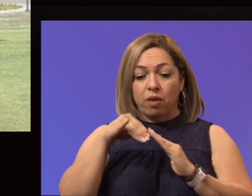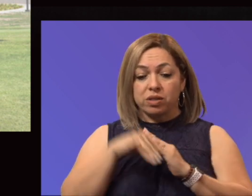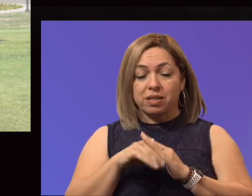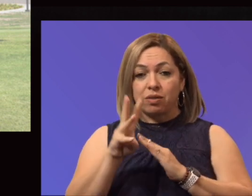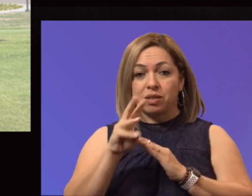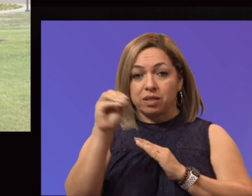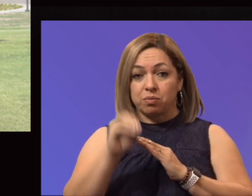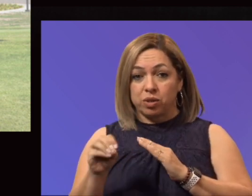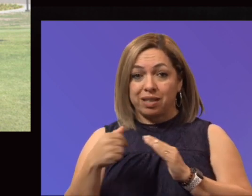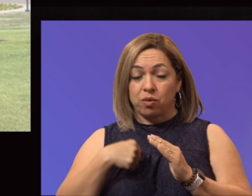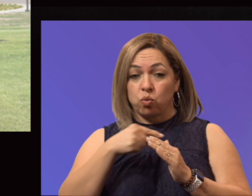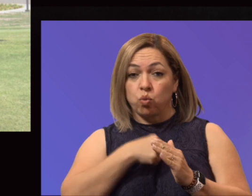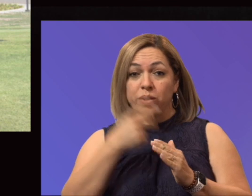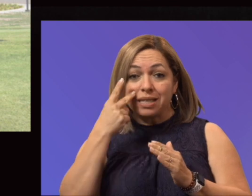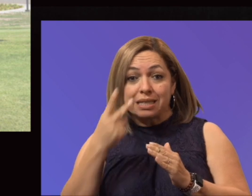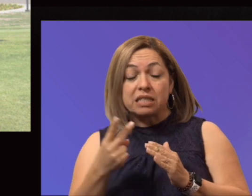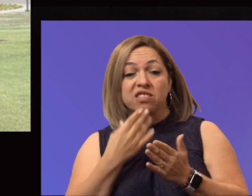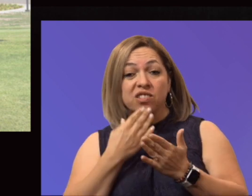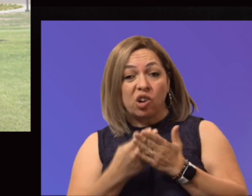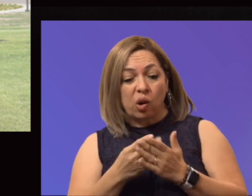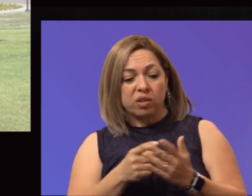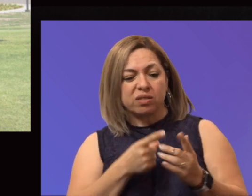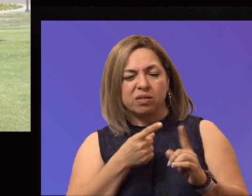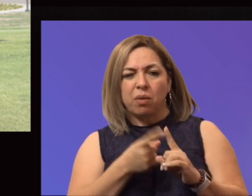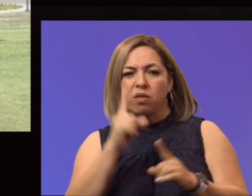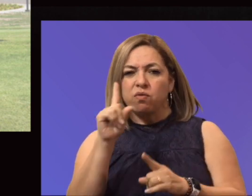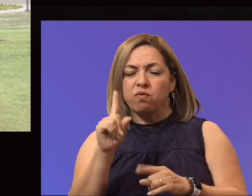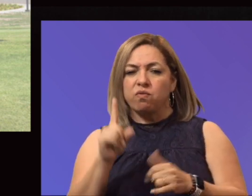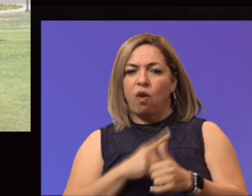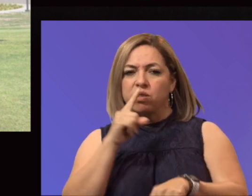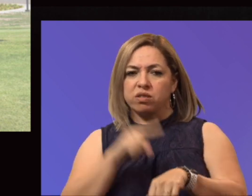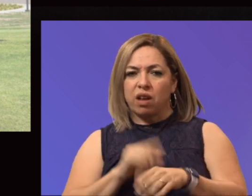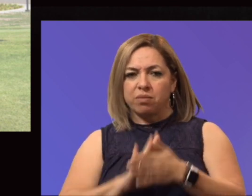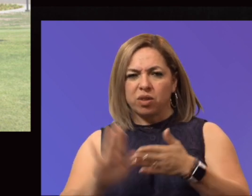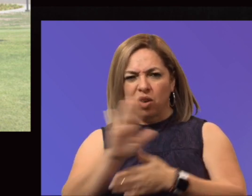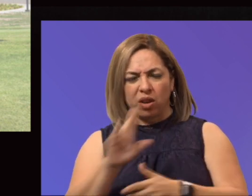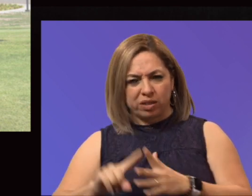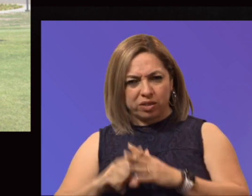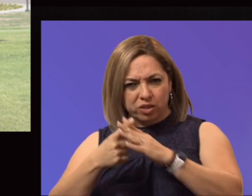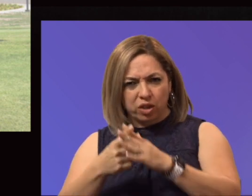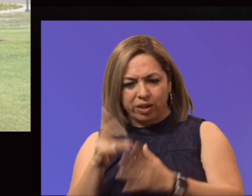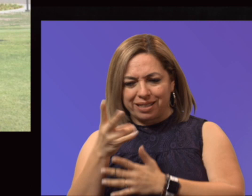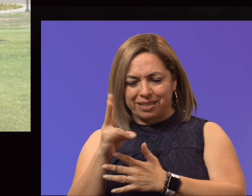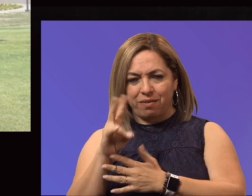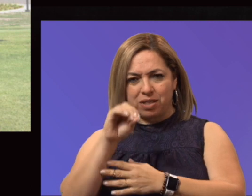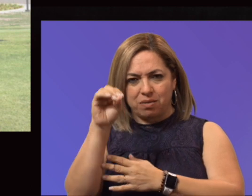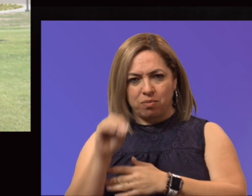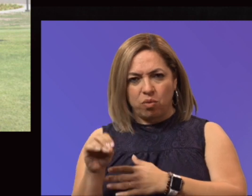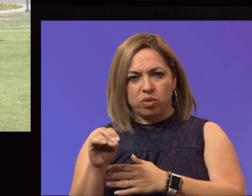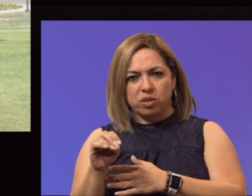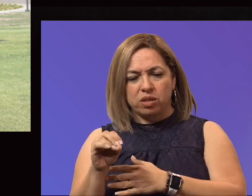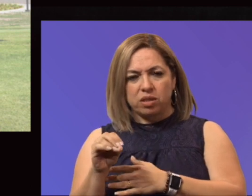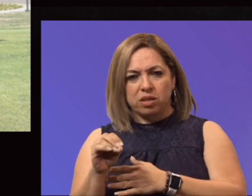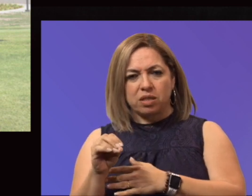spots. First time in college has rebounded. We see that they're up about 17% from last fall. And we see that